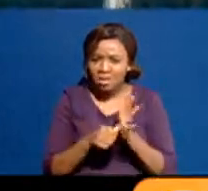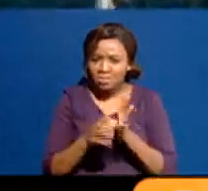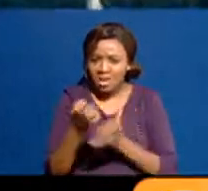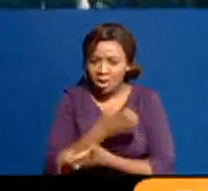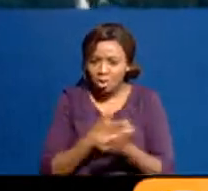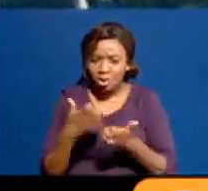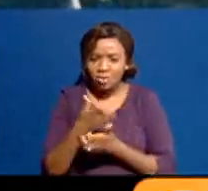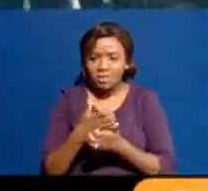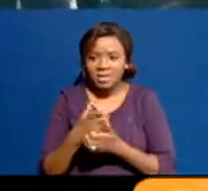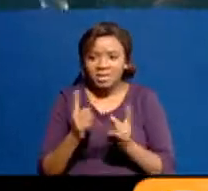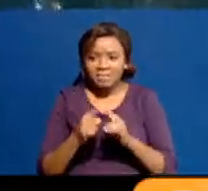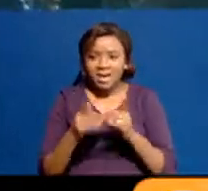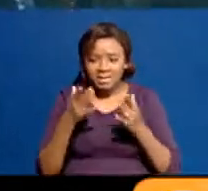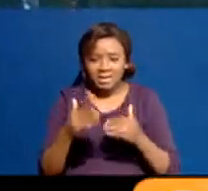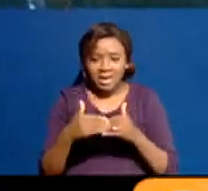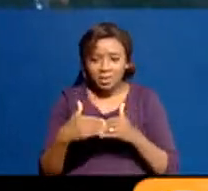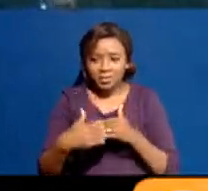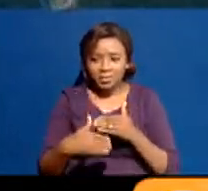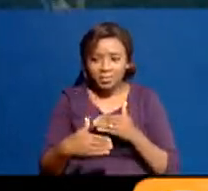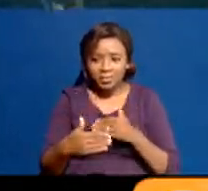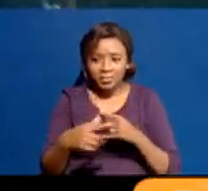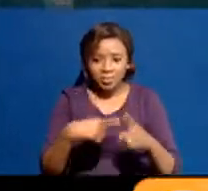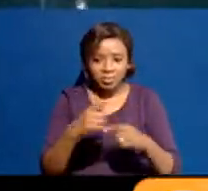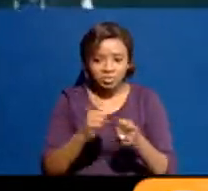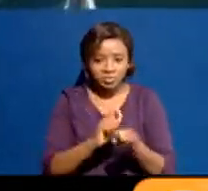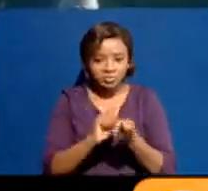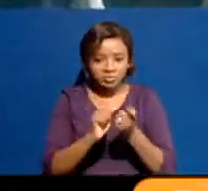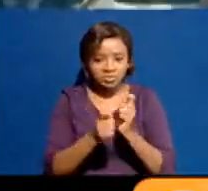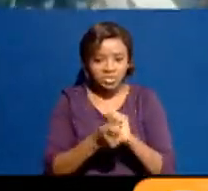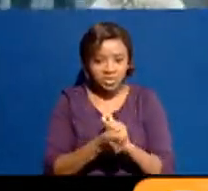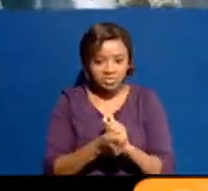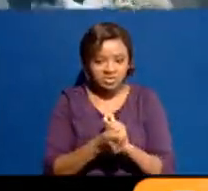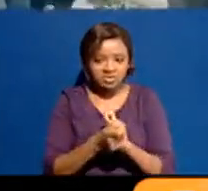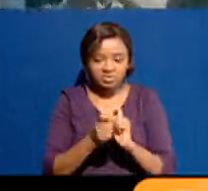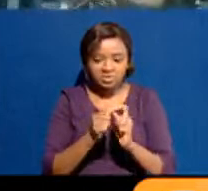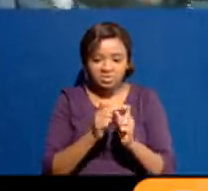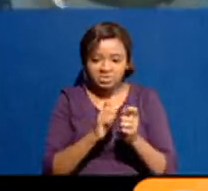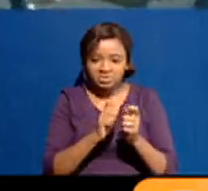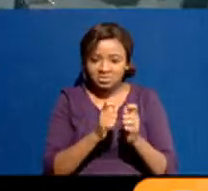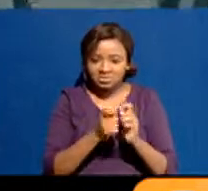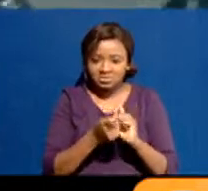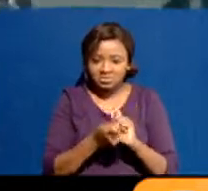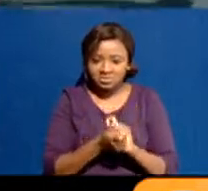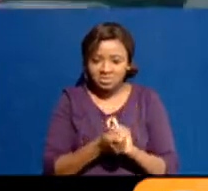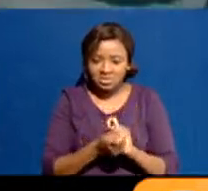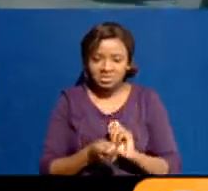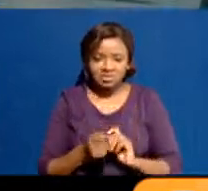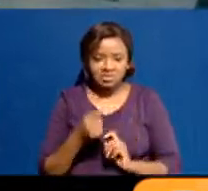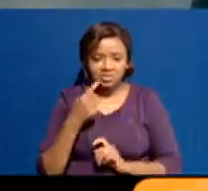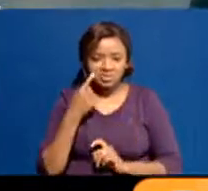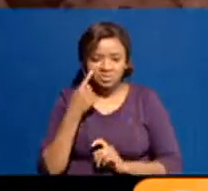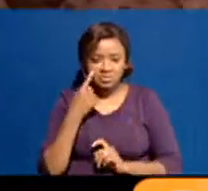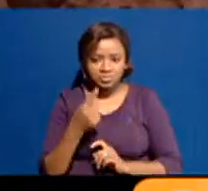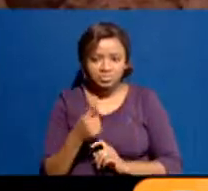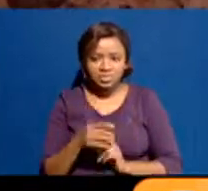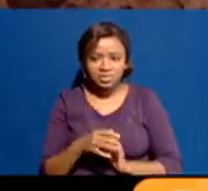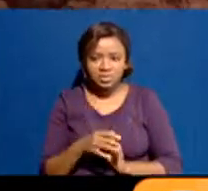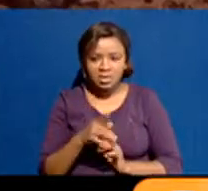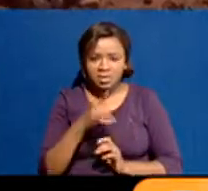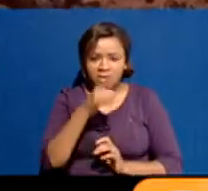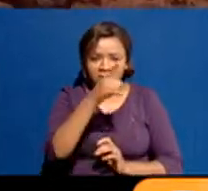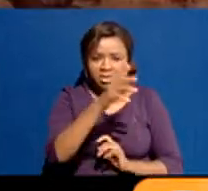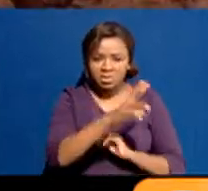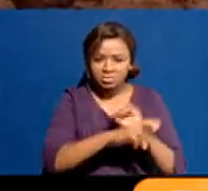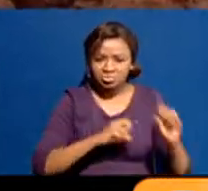undertones. But more worrying, you start seeing class undertones, you know, where you're saying, oh, those people stole from us.